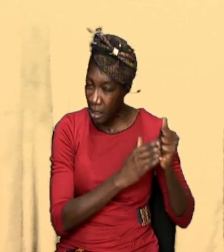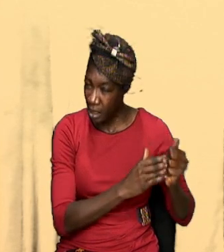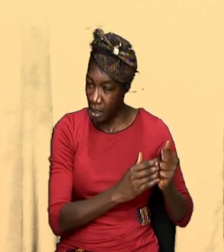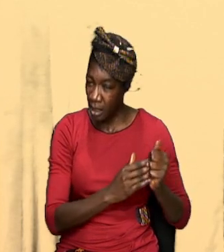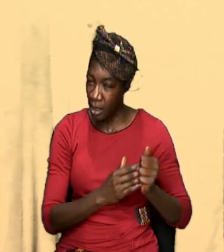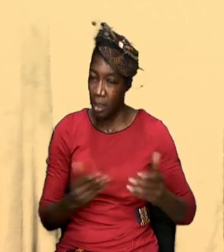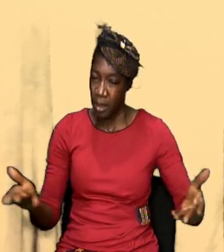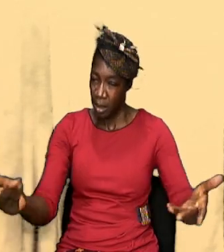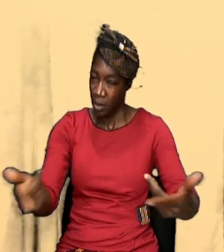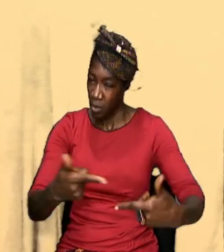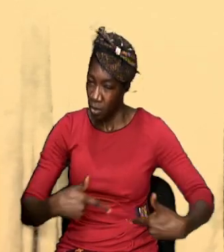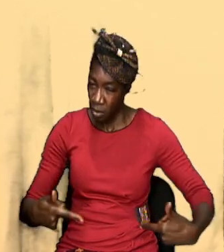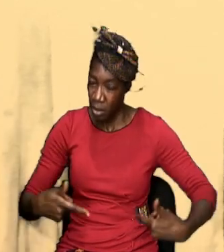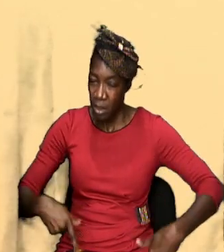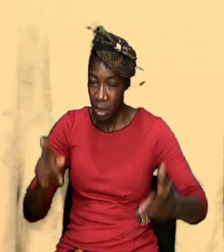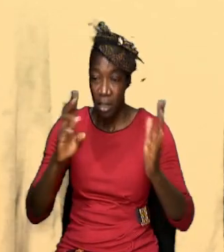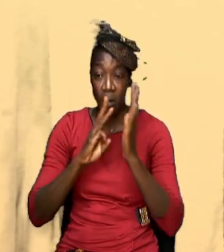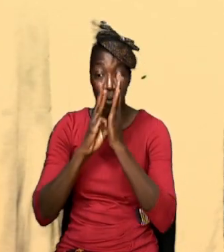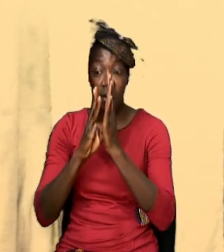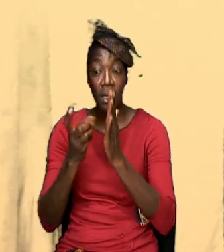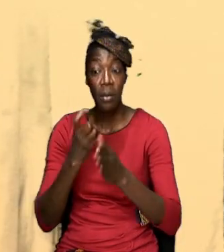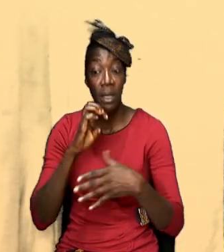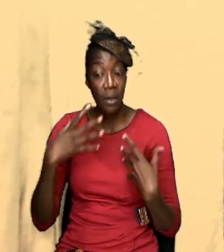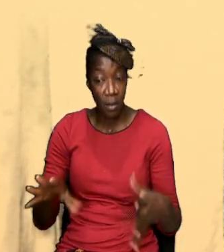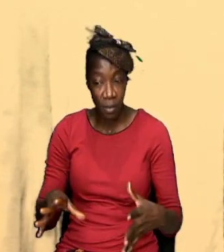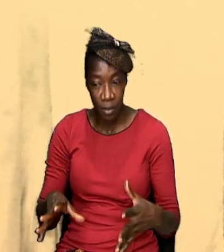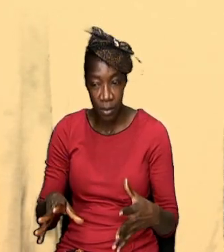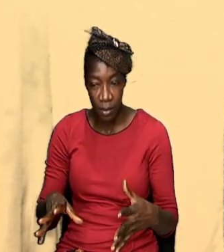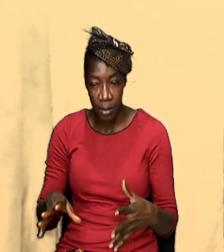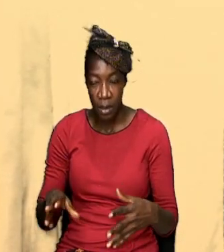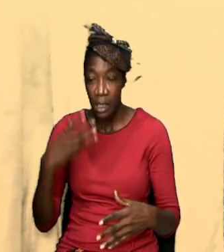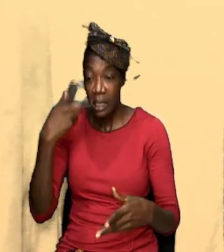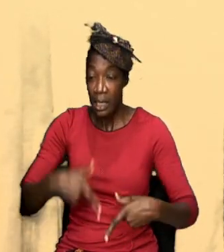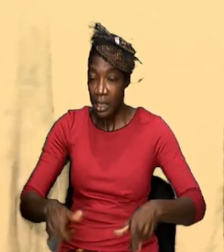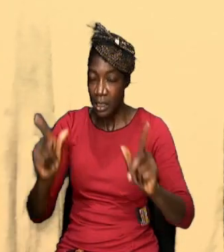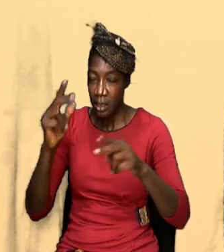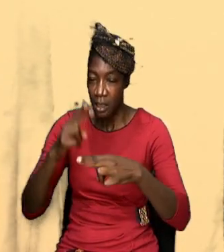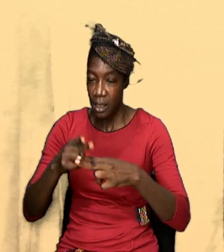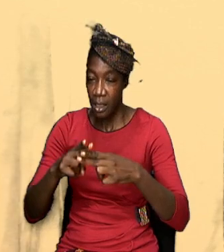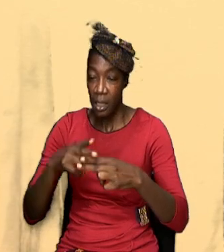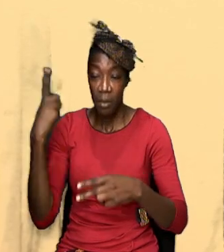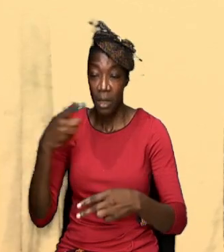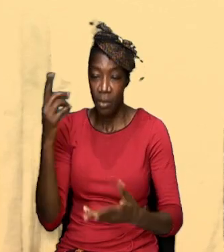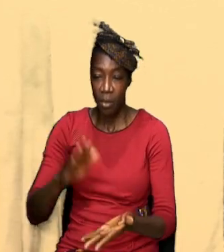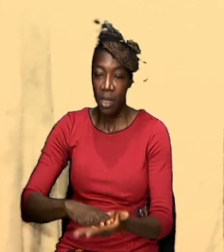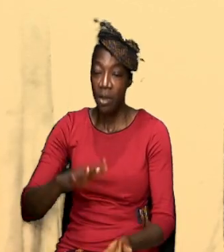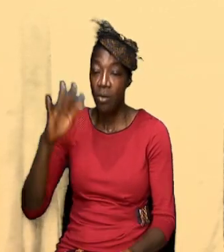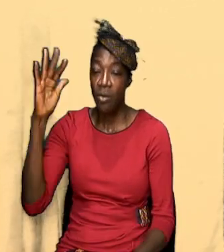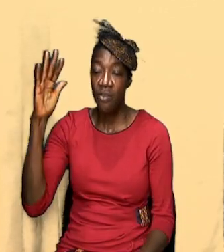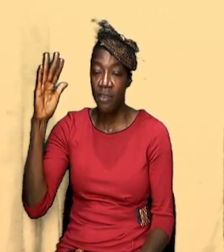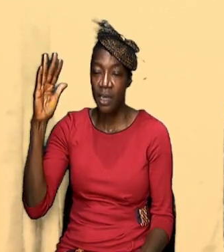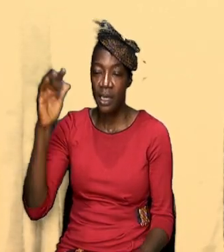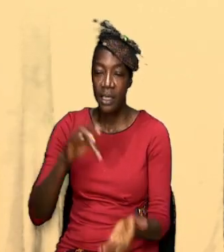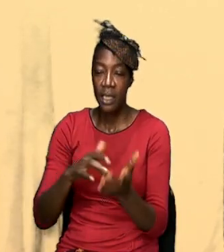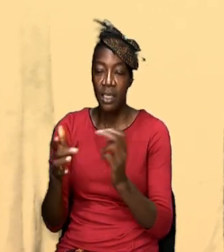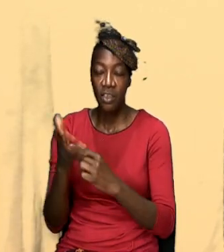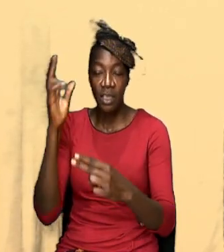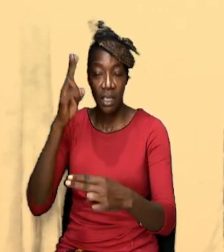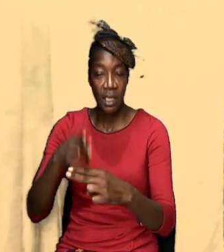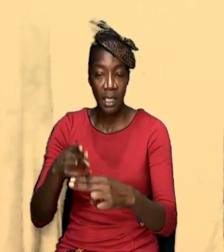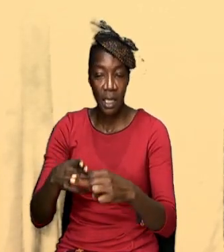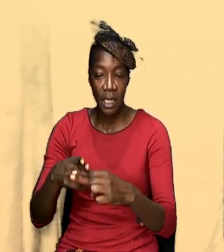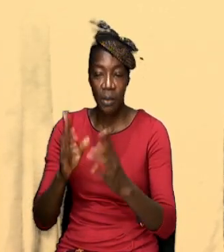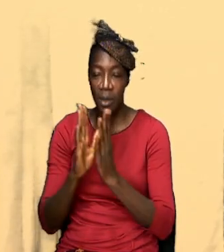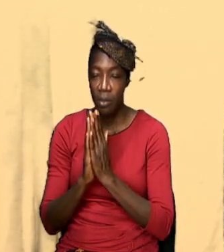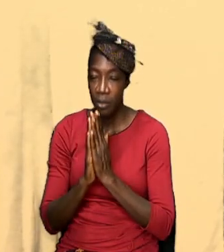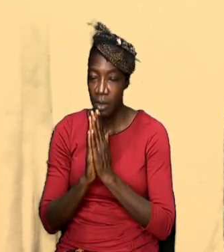let your will be done oh God let your name and your name alone be glorified in Jesus name we